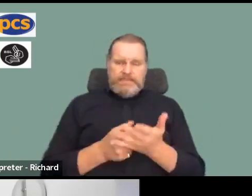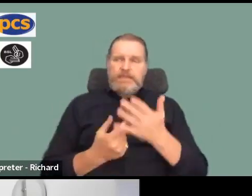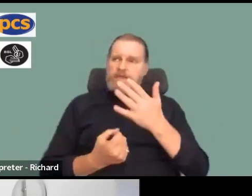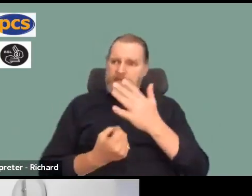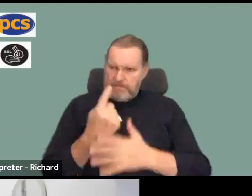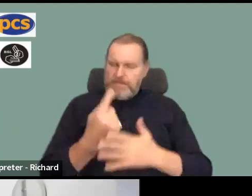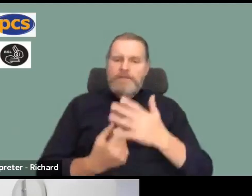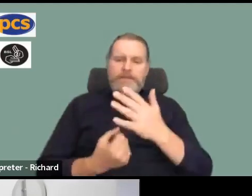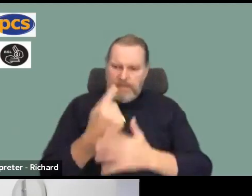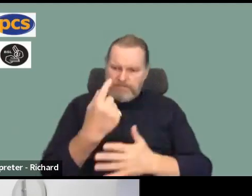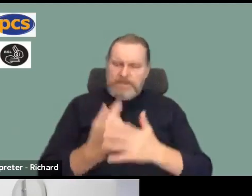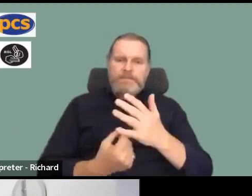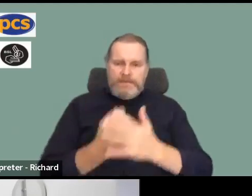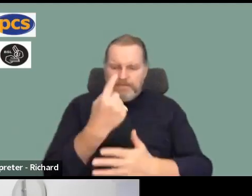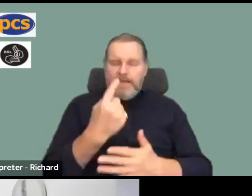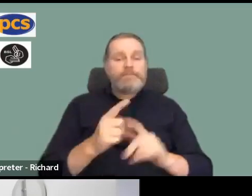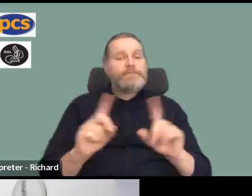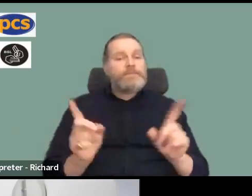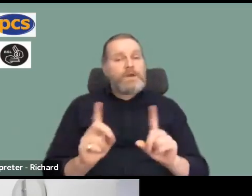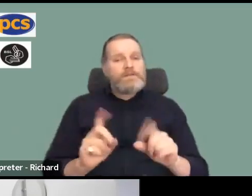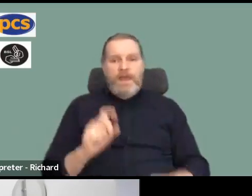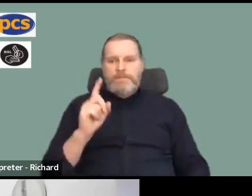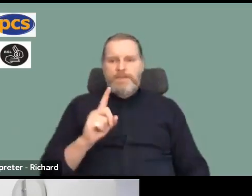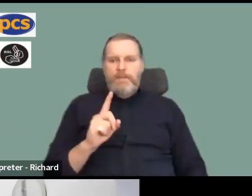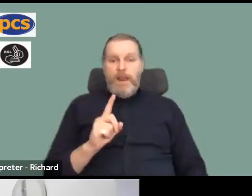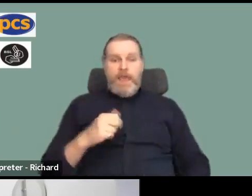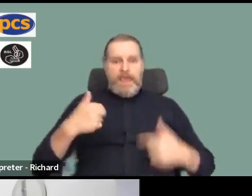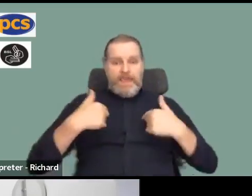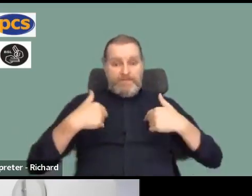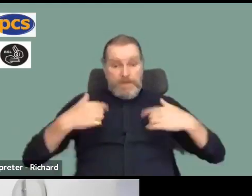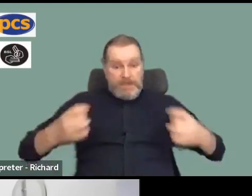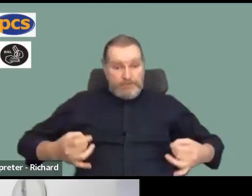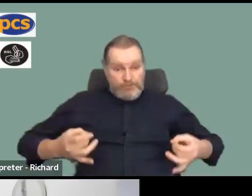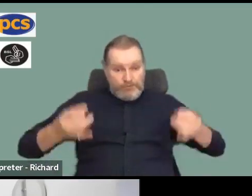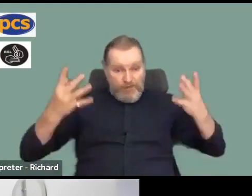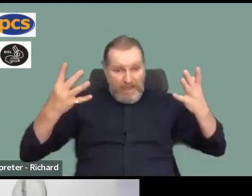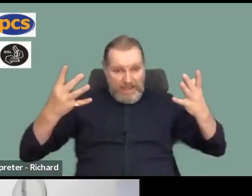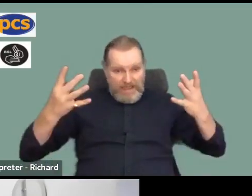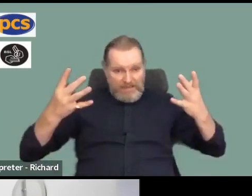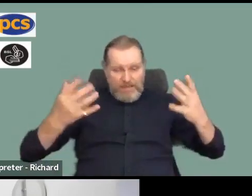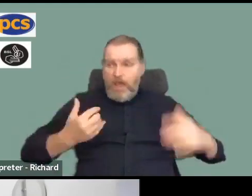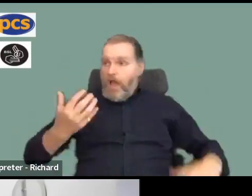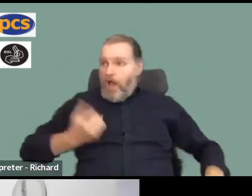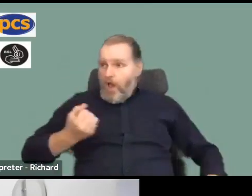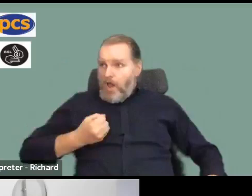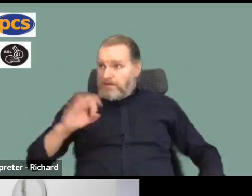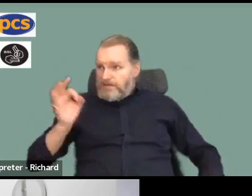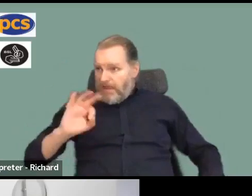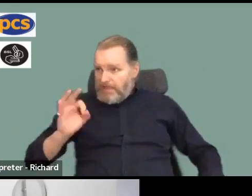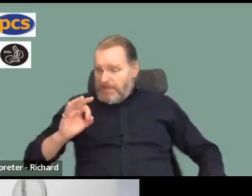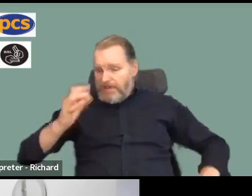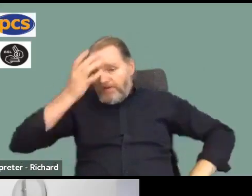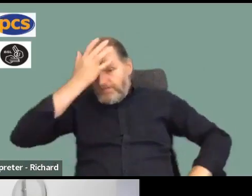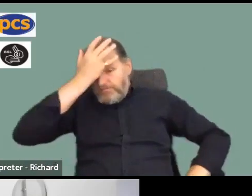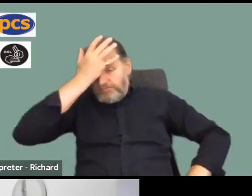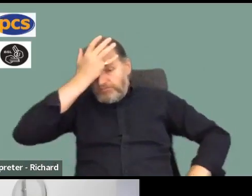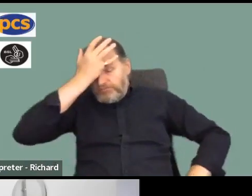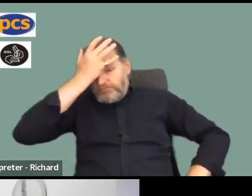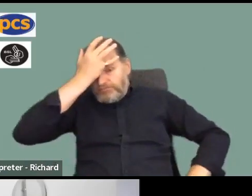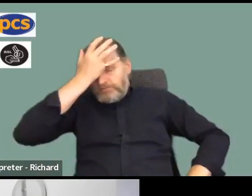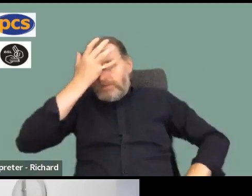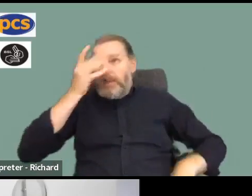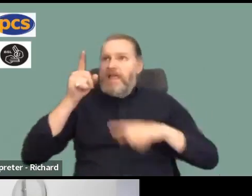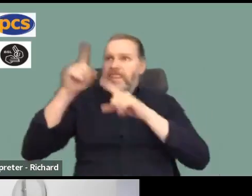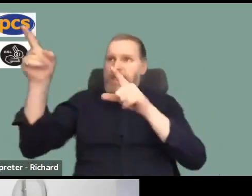people worrying about being afforded to go on strike. And it is that old dilemma, isn't it? If we don't go on strike, they get away with it. And